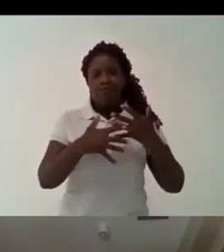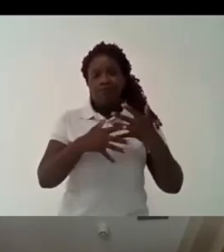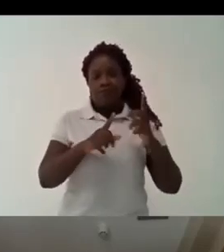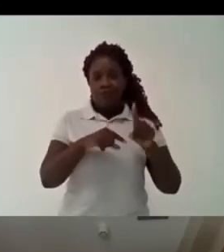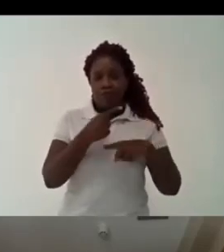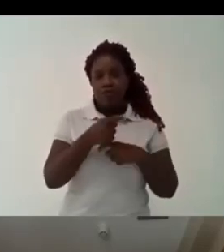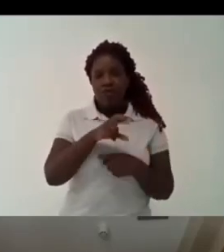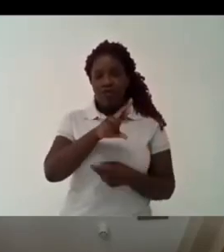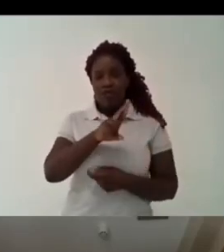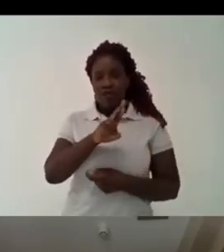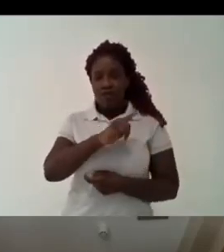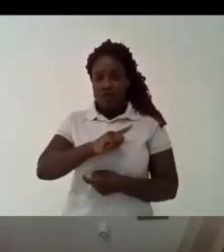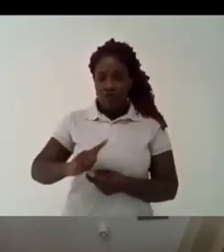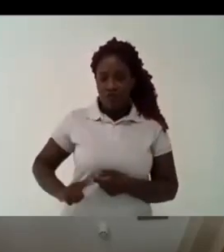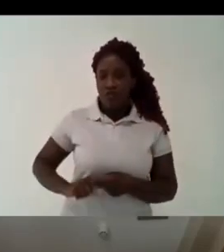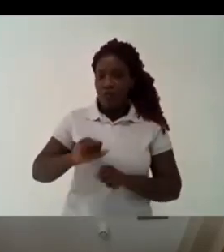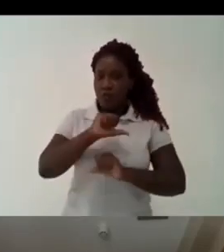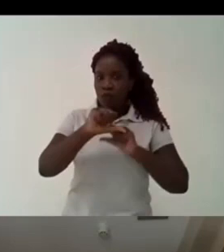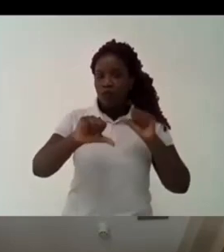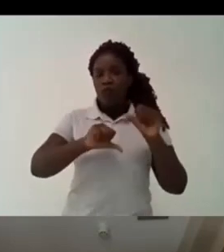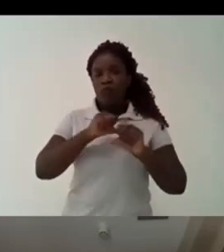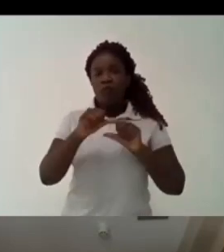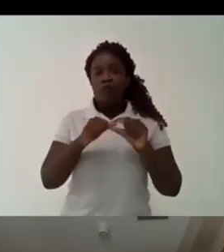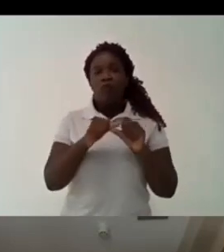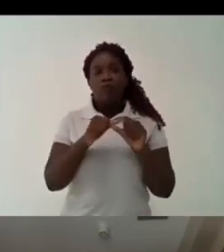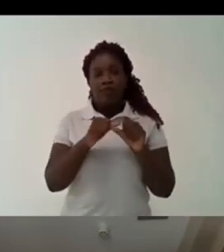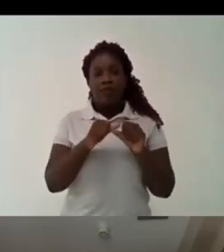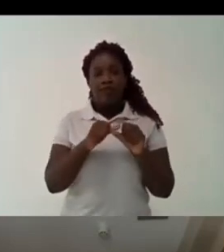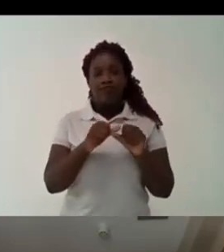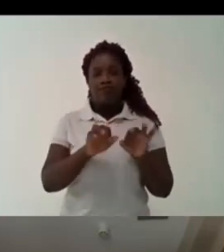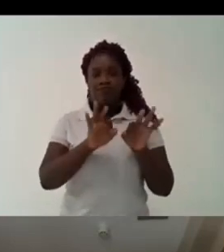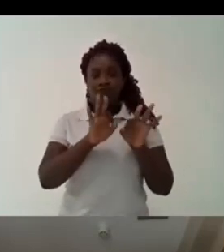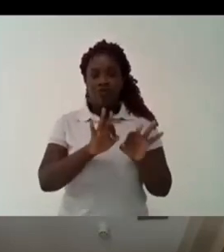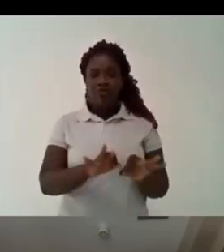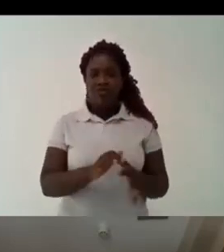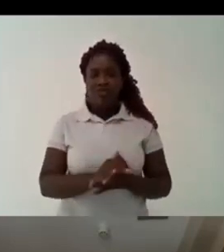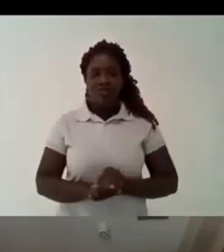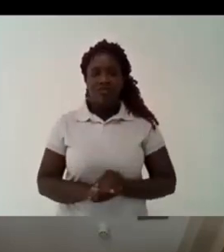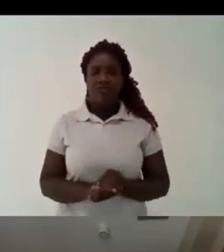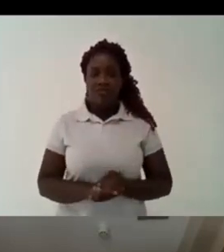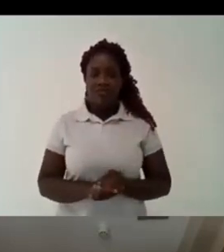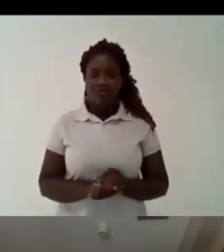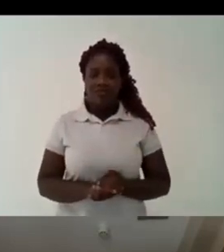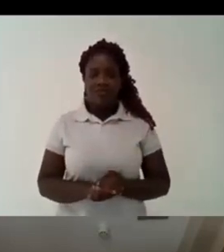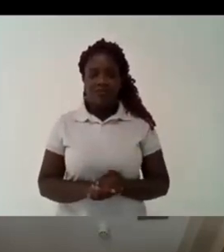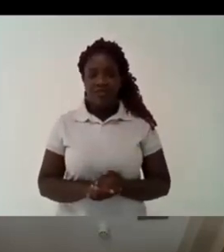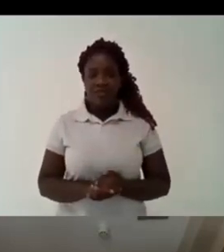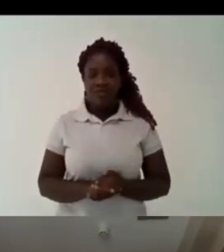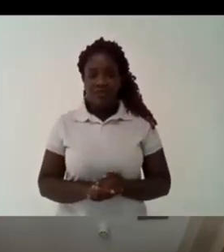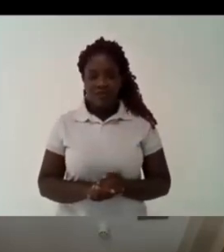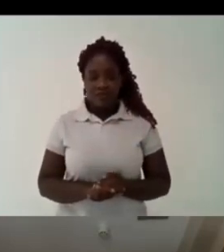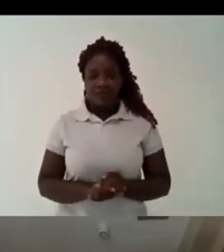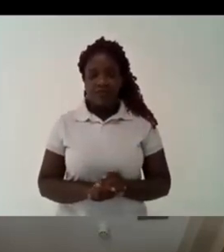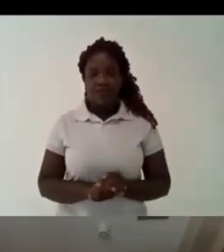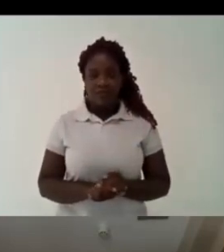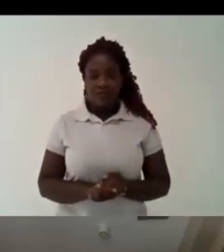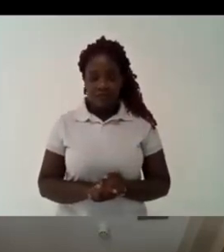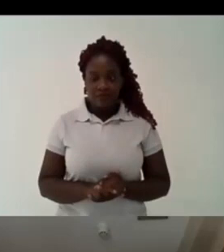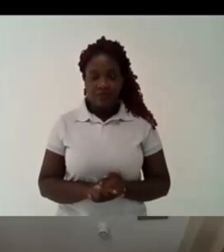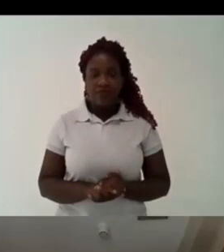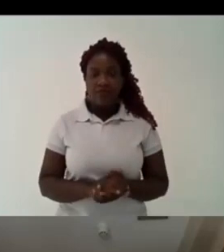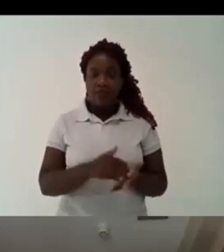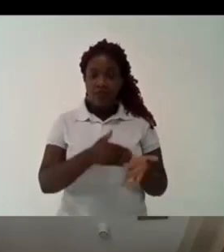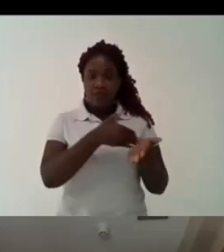so if you look at the history of brazil since the creation of the republic we had several